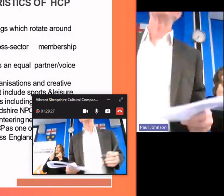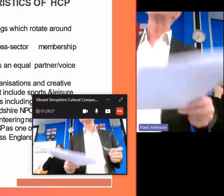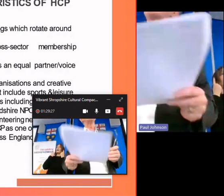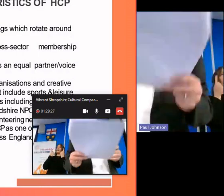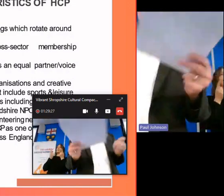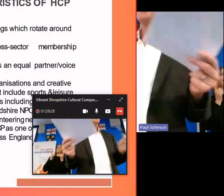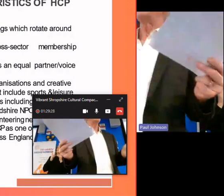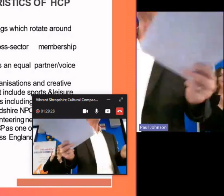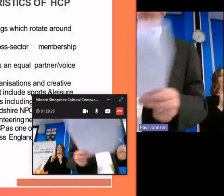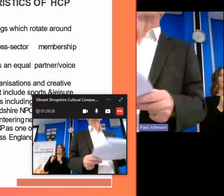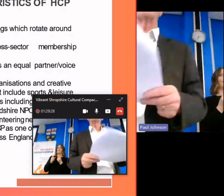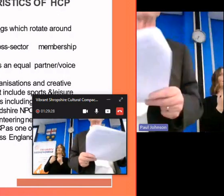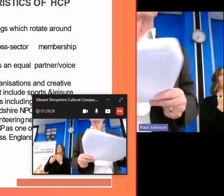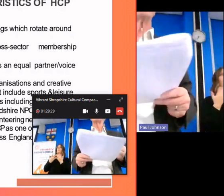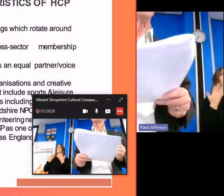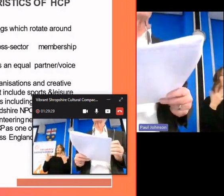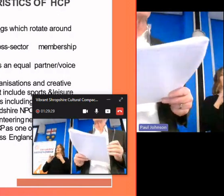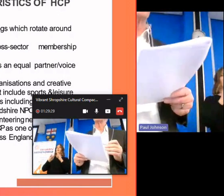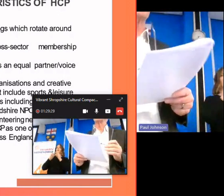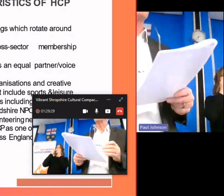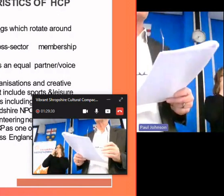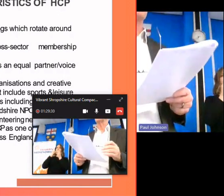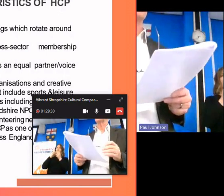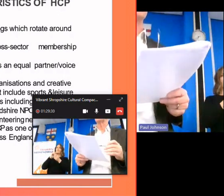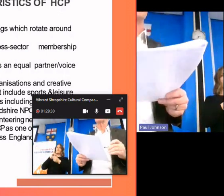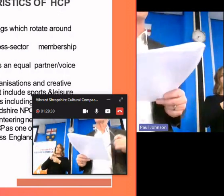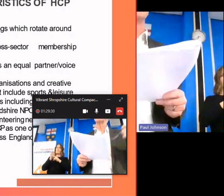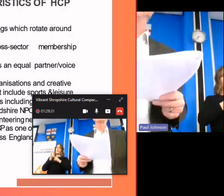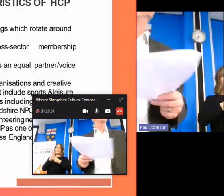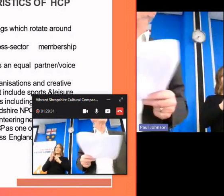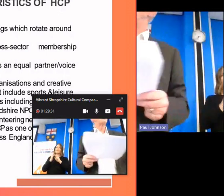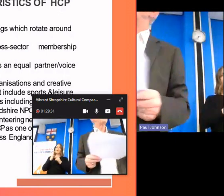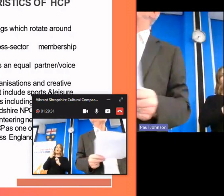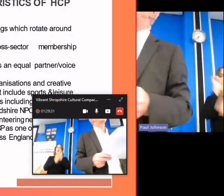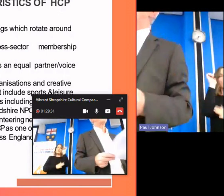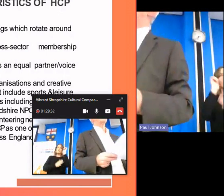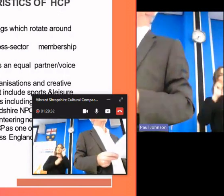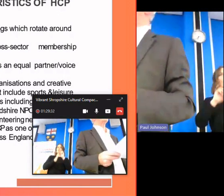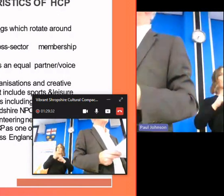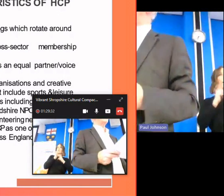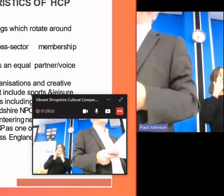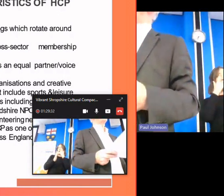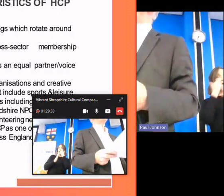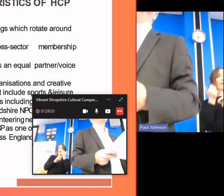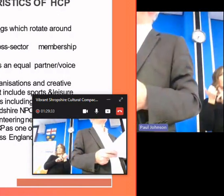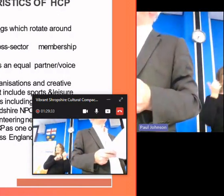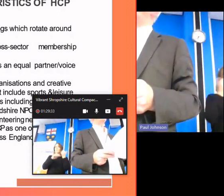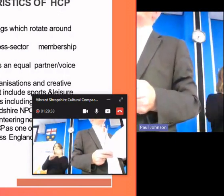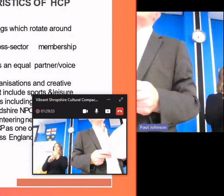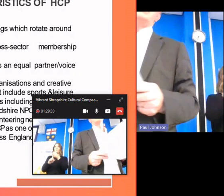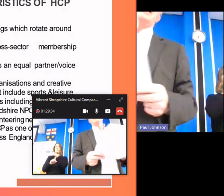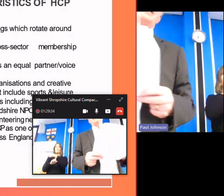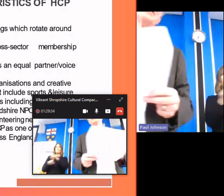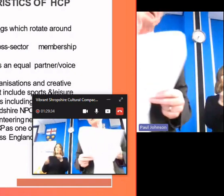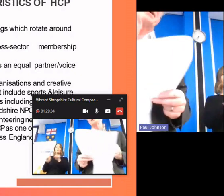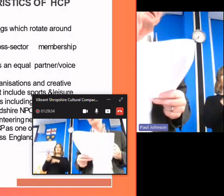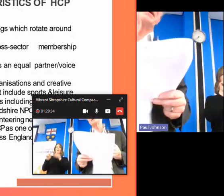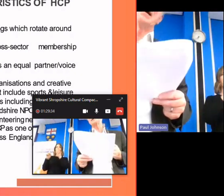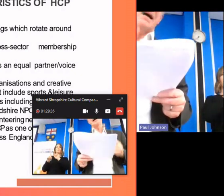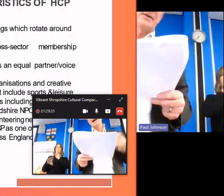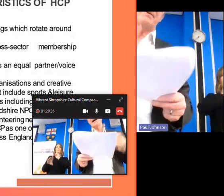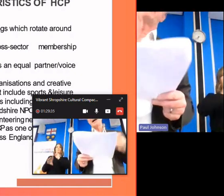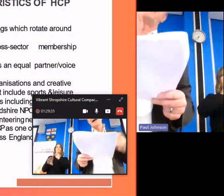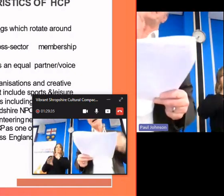is that many of the creative organizations and cultural organizations can offer support to get those young people uh